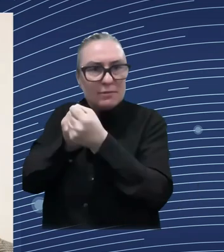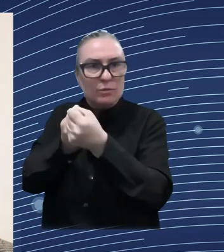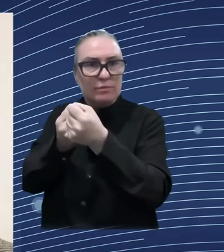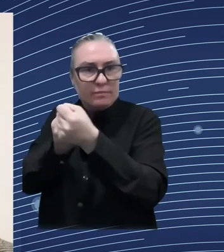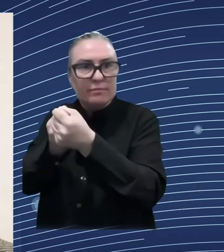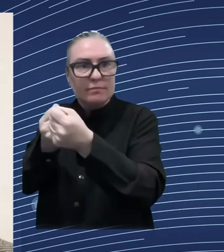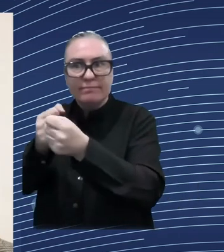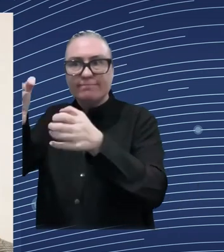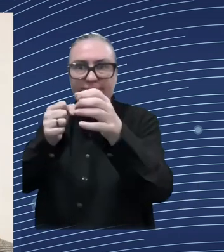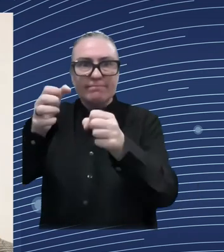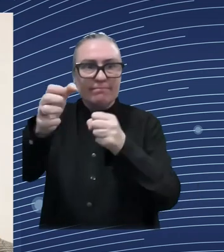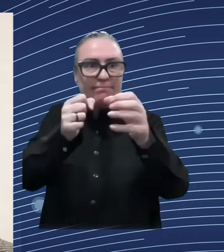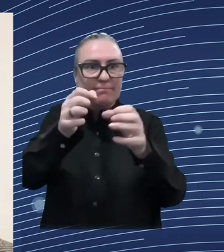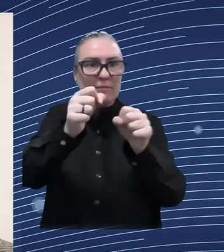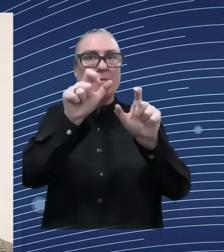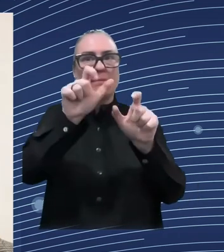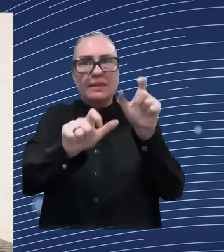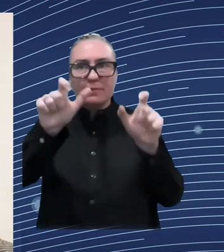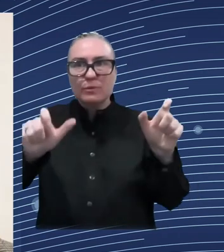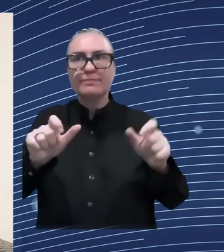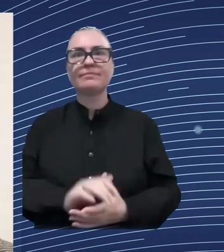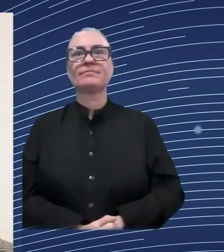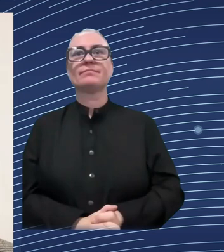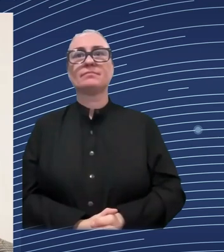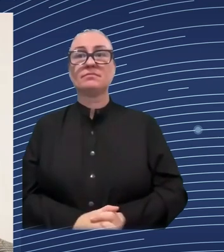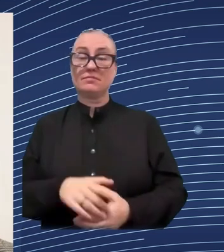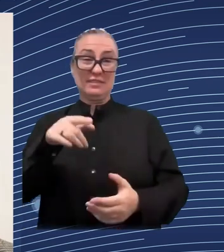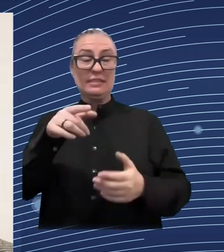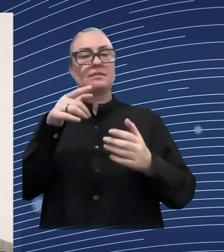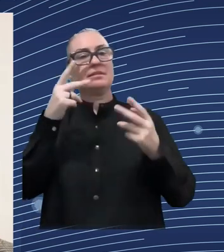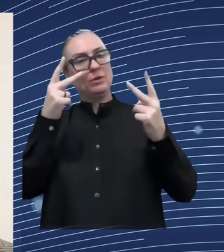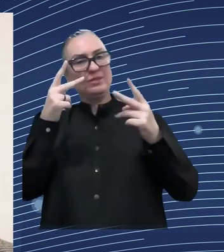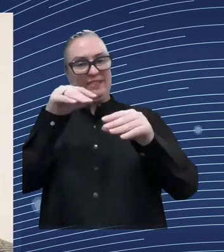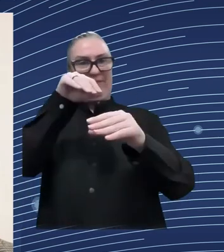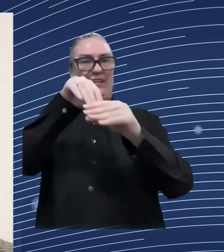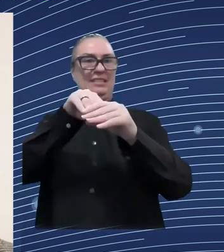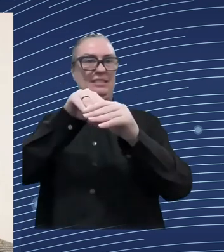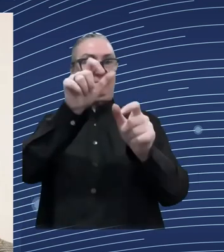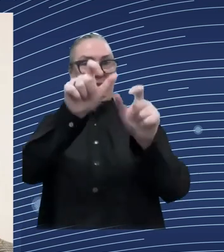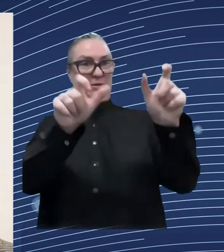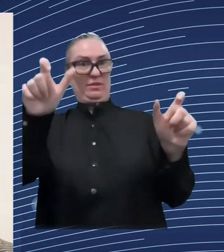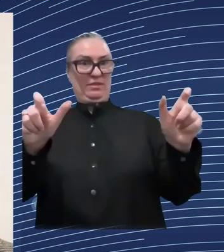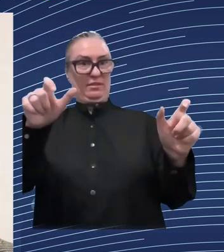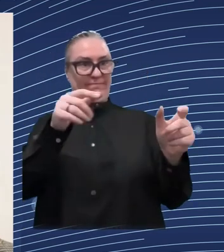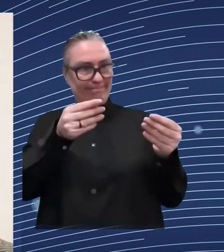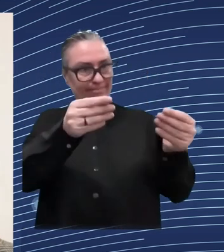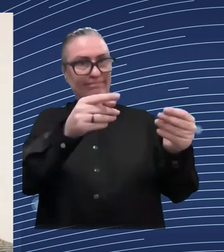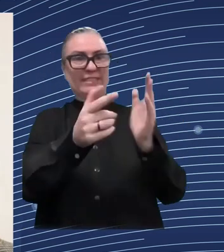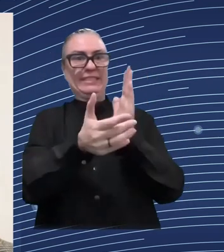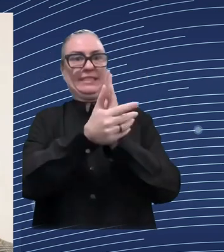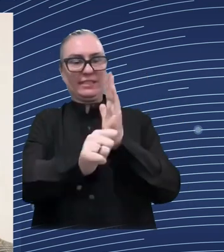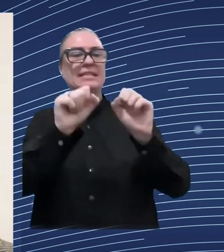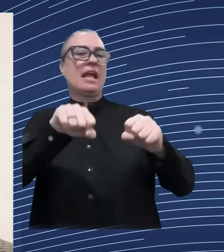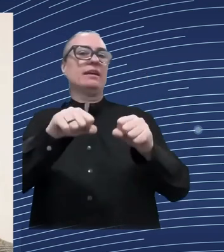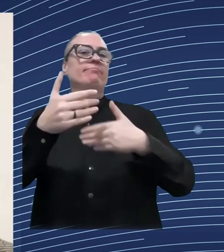you know to to invest in its people now and to to survive and thrive in the current circumstances thank you very much mark and i think